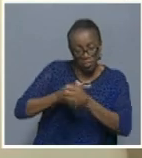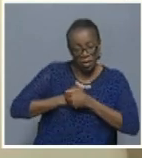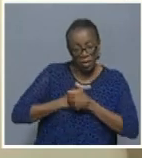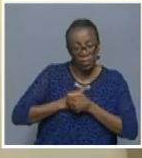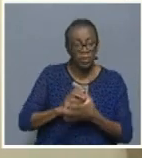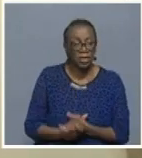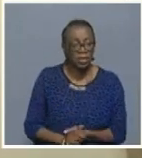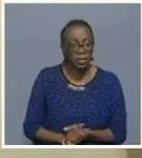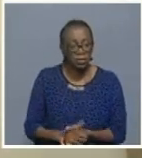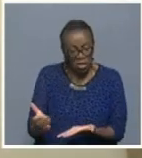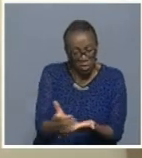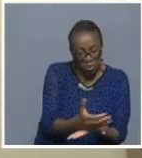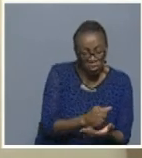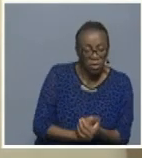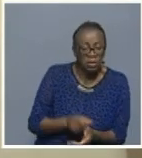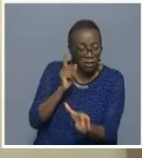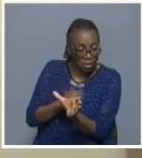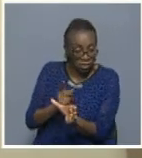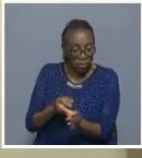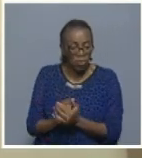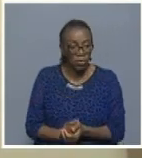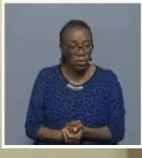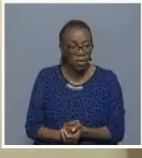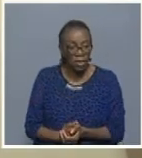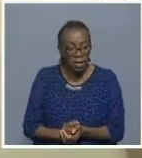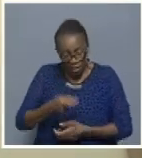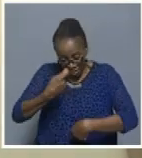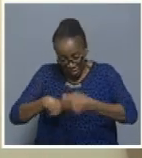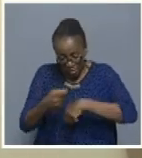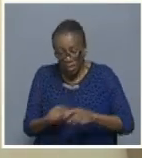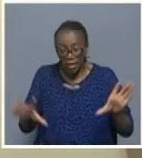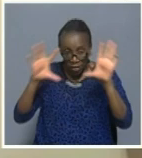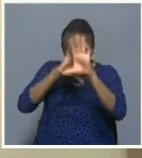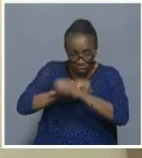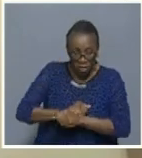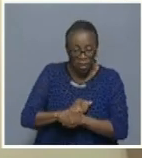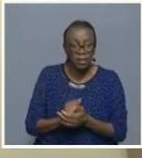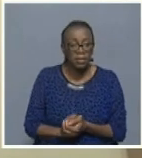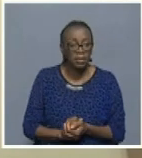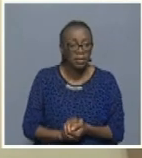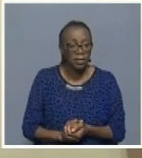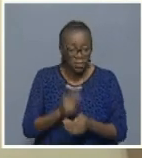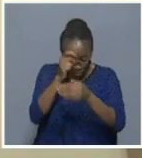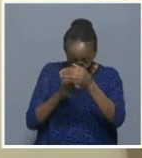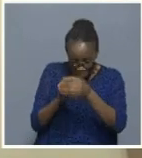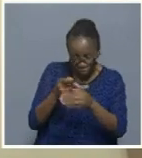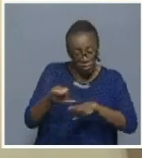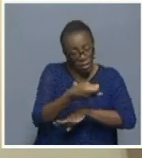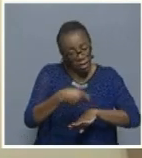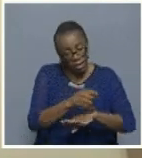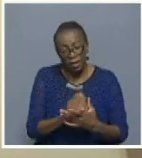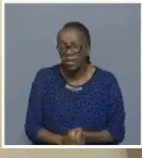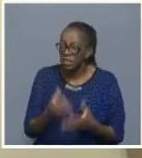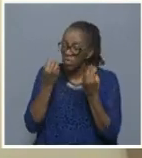it somewhere into the suburbs and sell it there. But as it happened, most of the time the information came late to us.